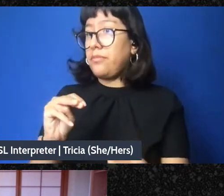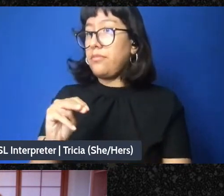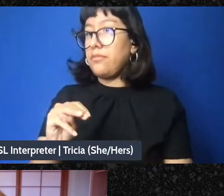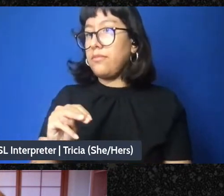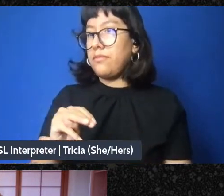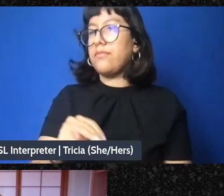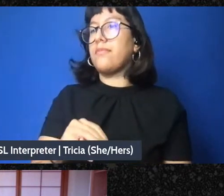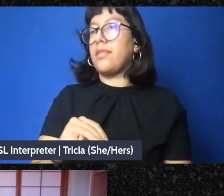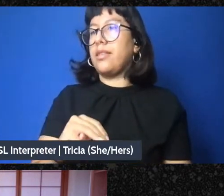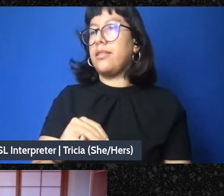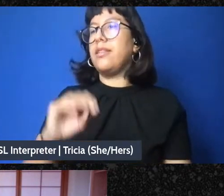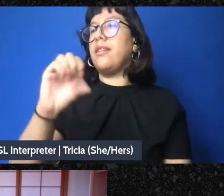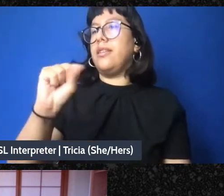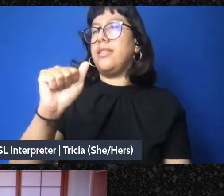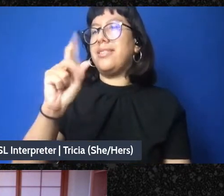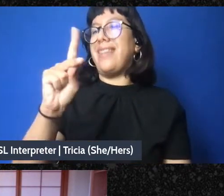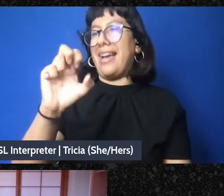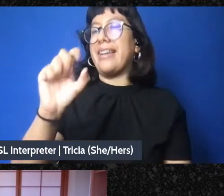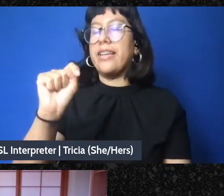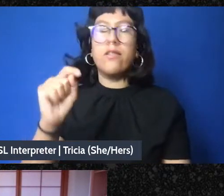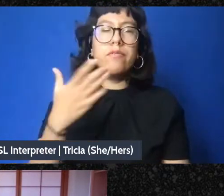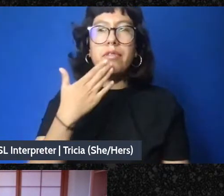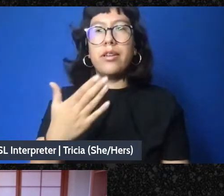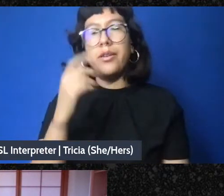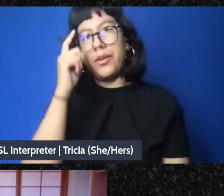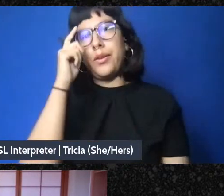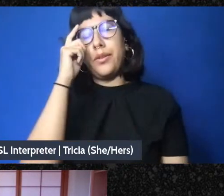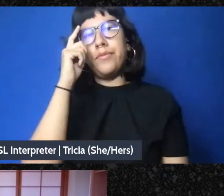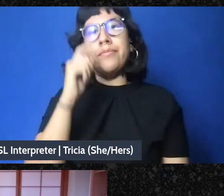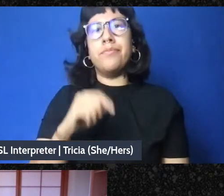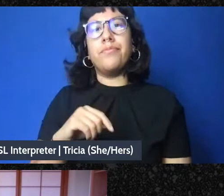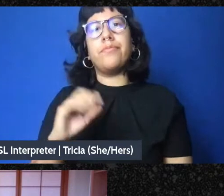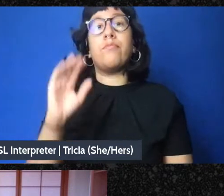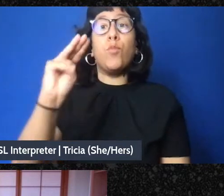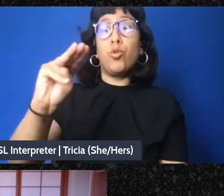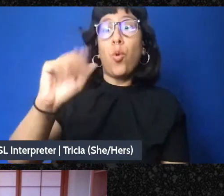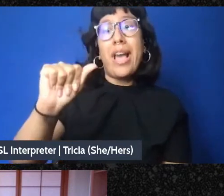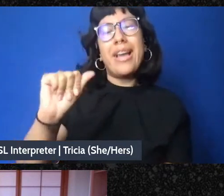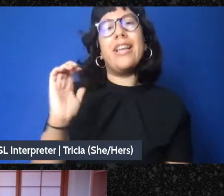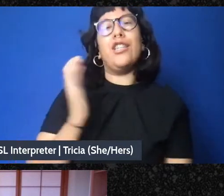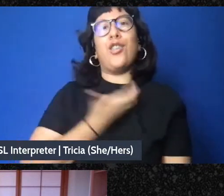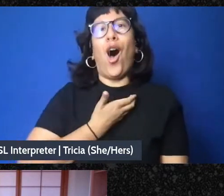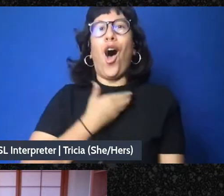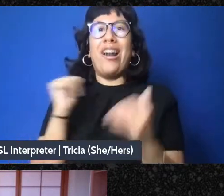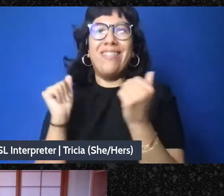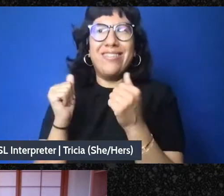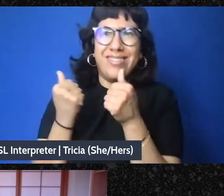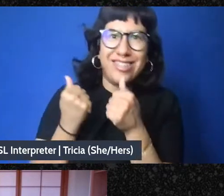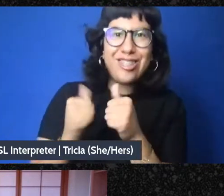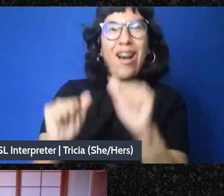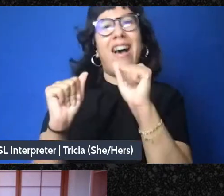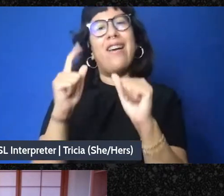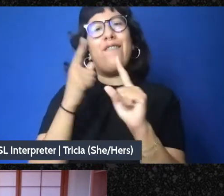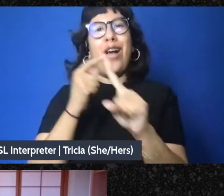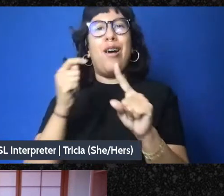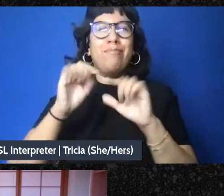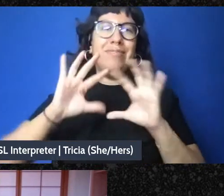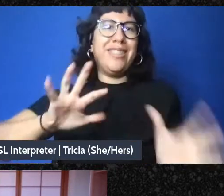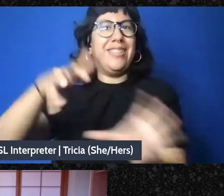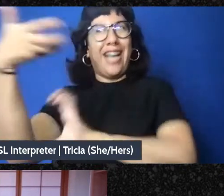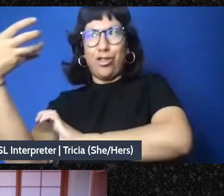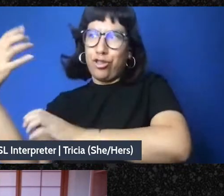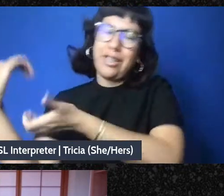mutual aid is, is, is, is, is, you know, our attempt at disaster collectivism in these, in these times.